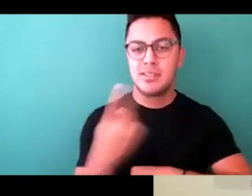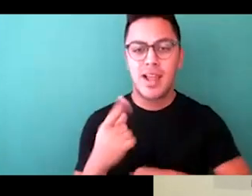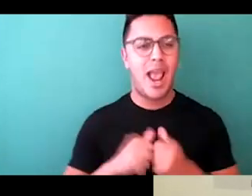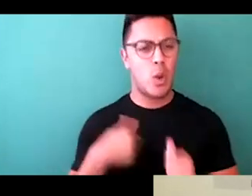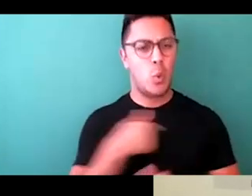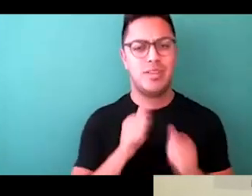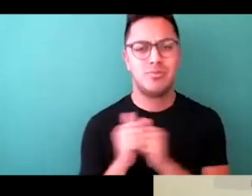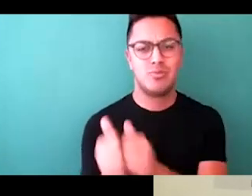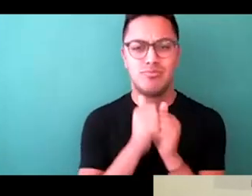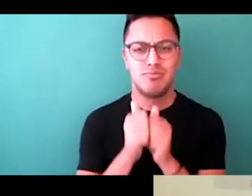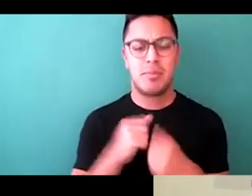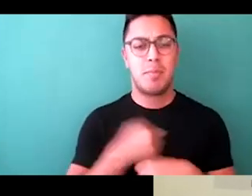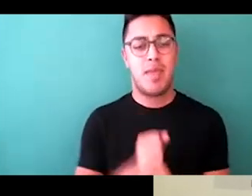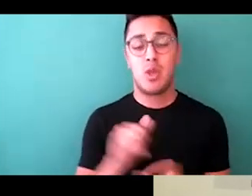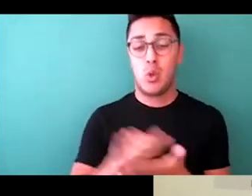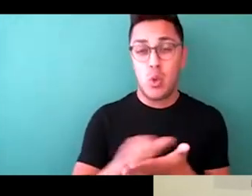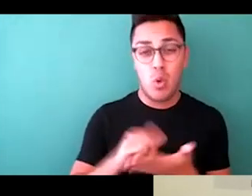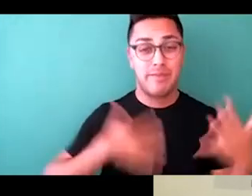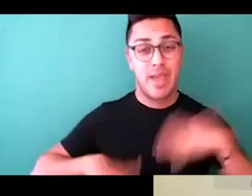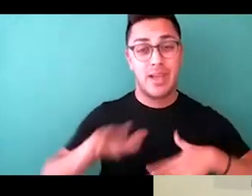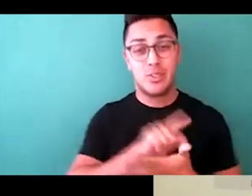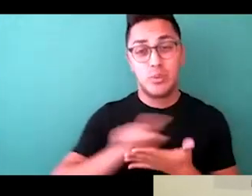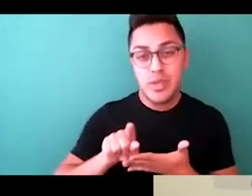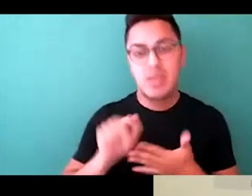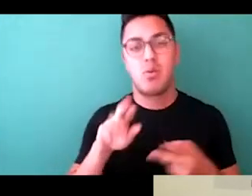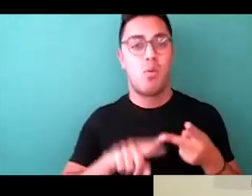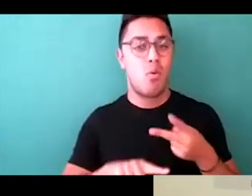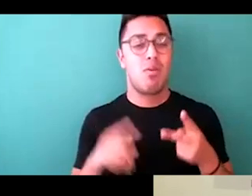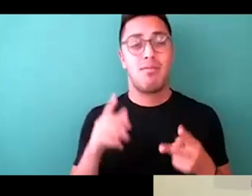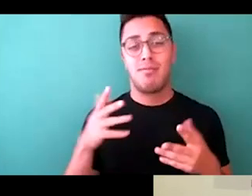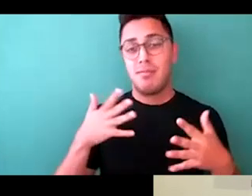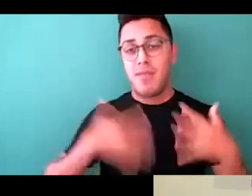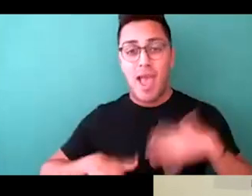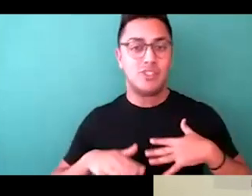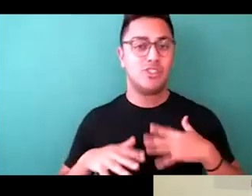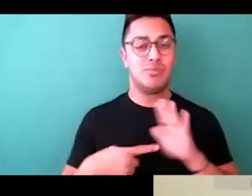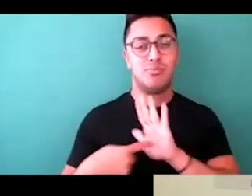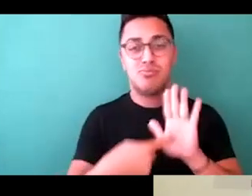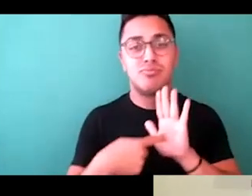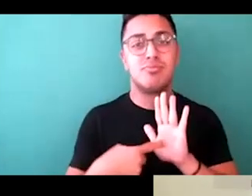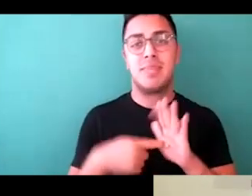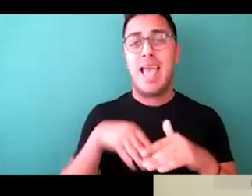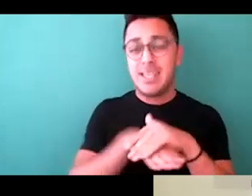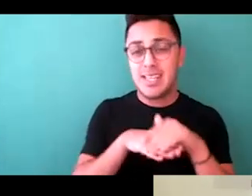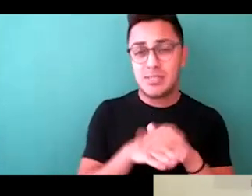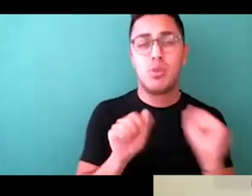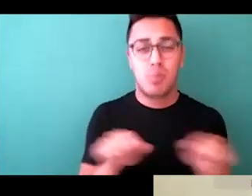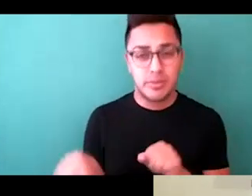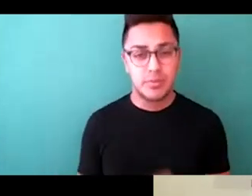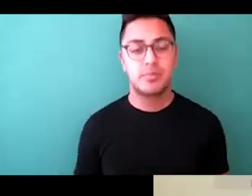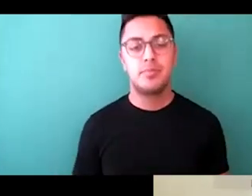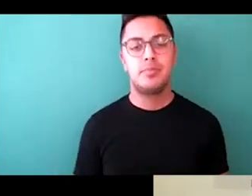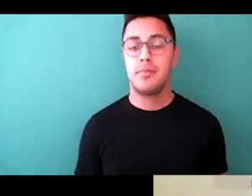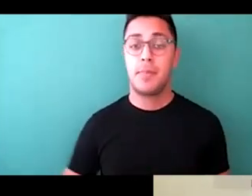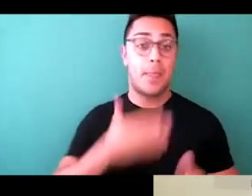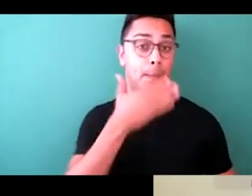New York Fashion Week or any fashion presentation or event as accessible as possible? And the best way to do